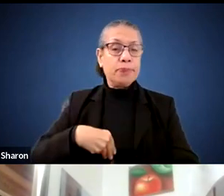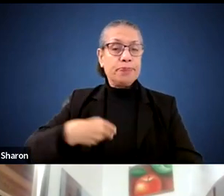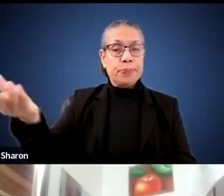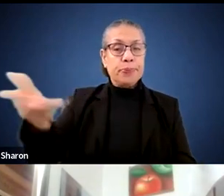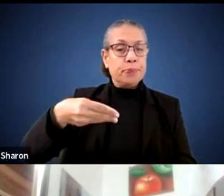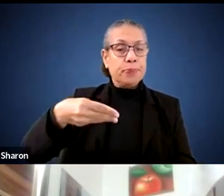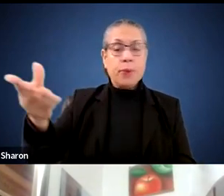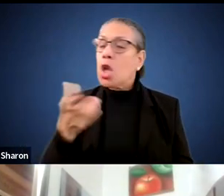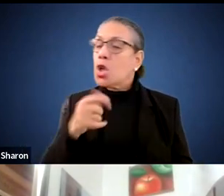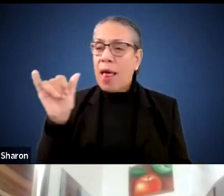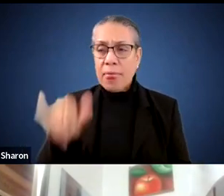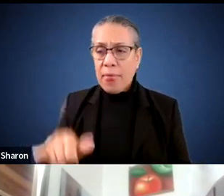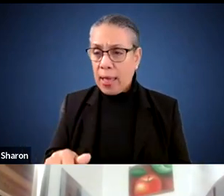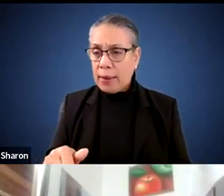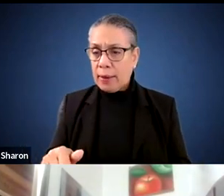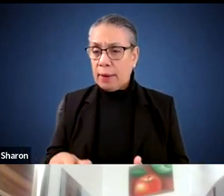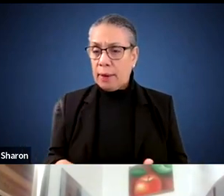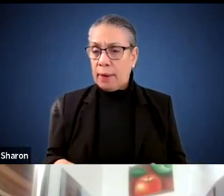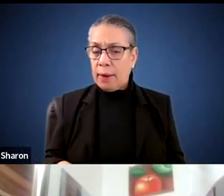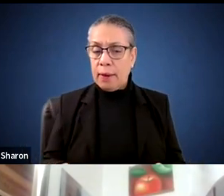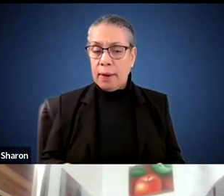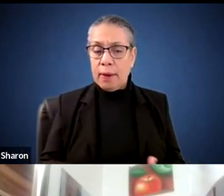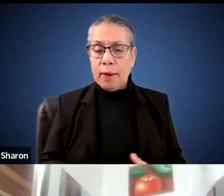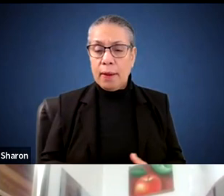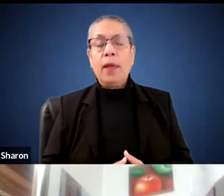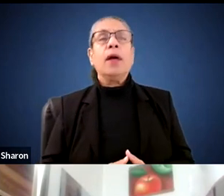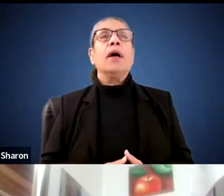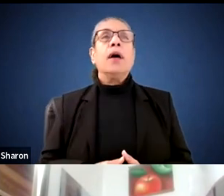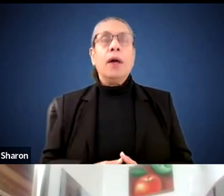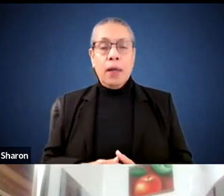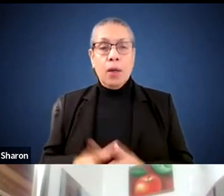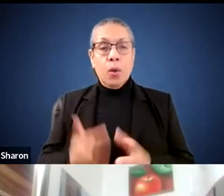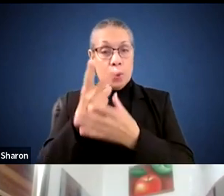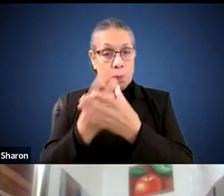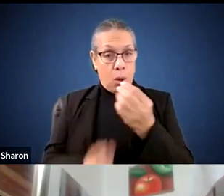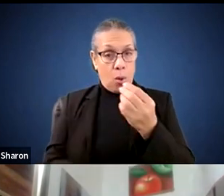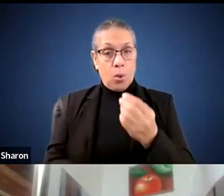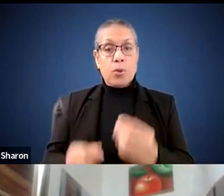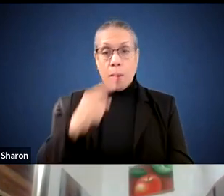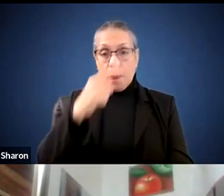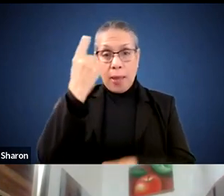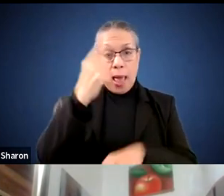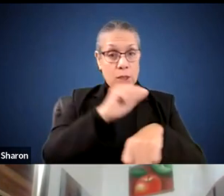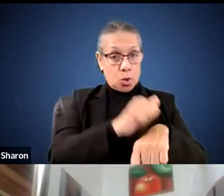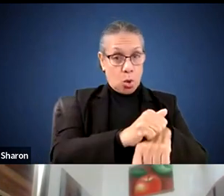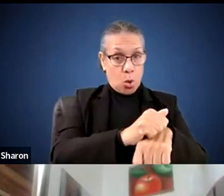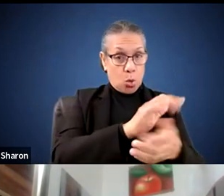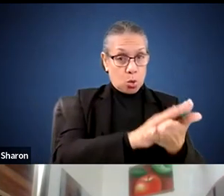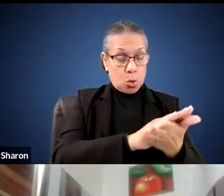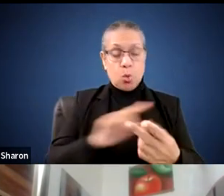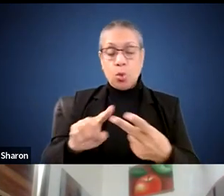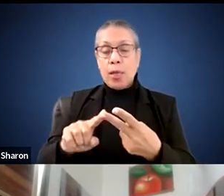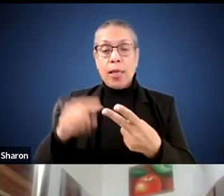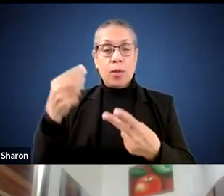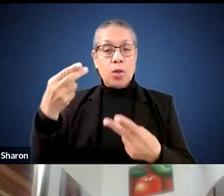application in? Sure. I think with both the Blackstone and the Horace Mann,